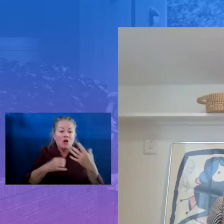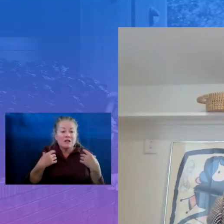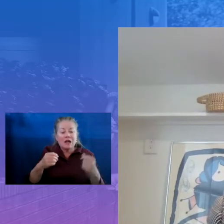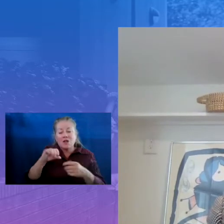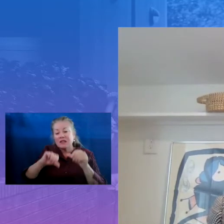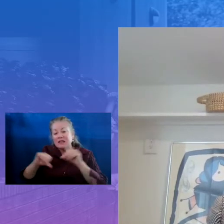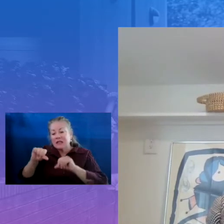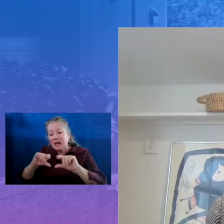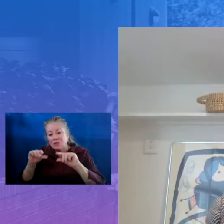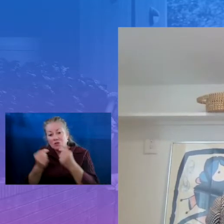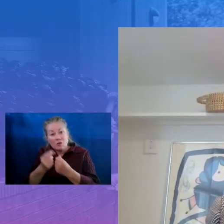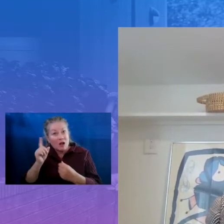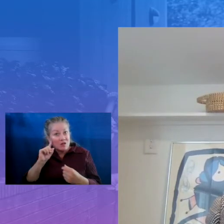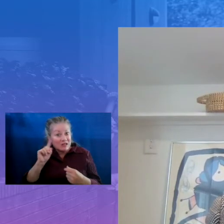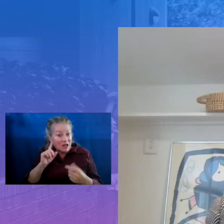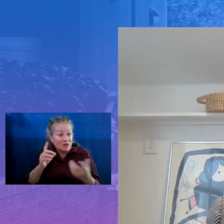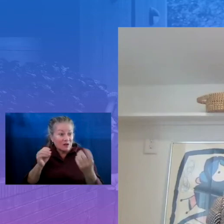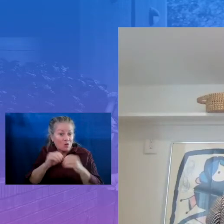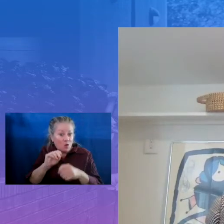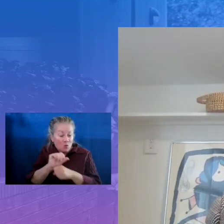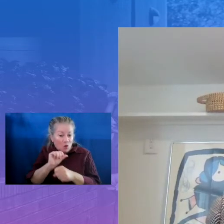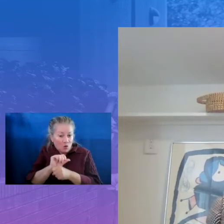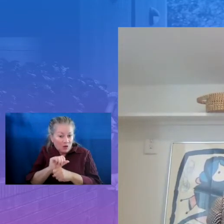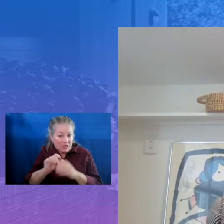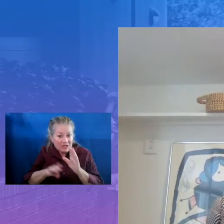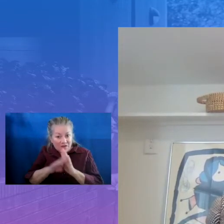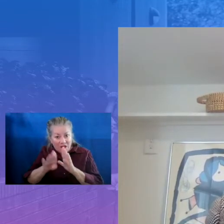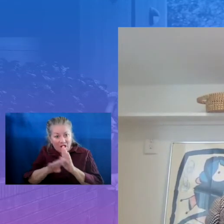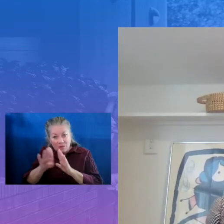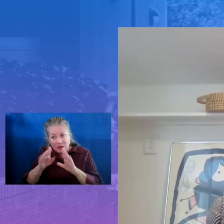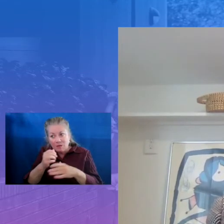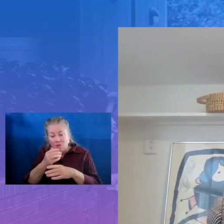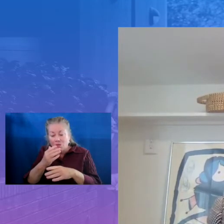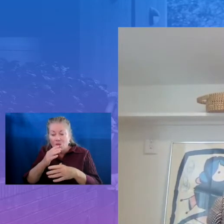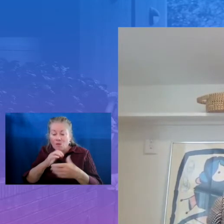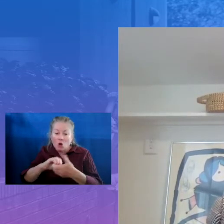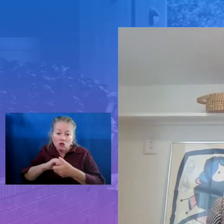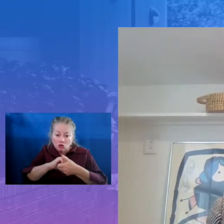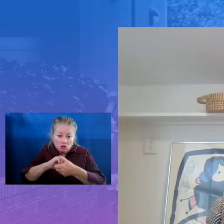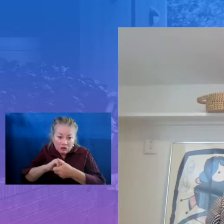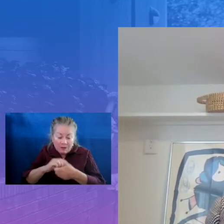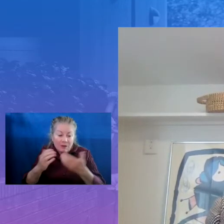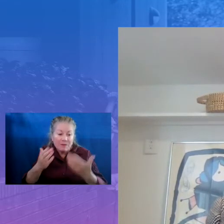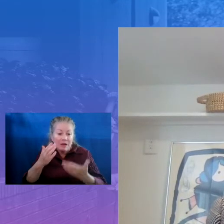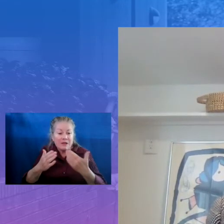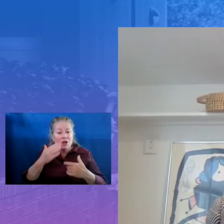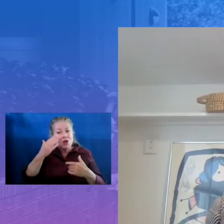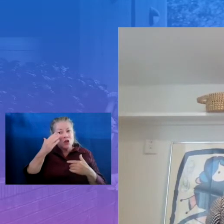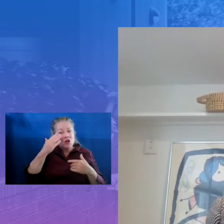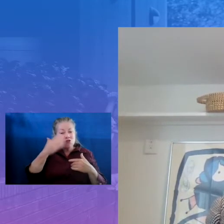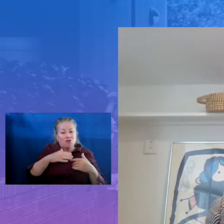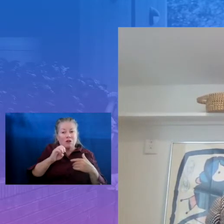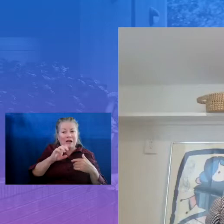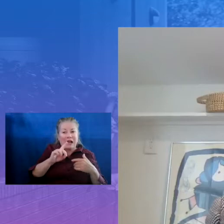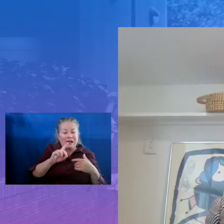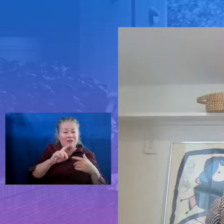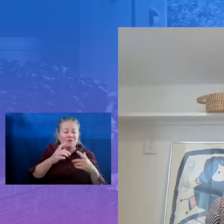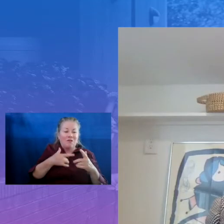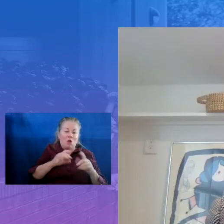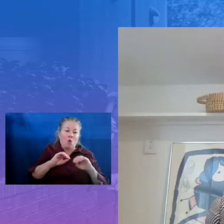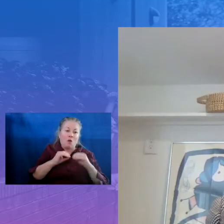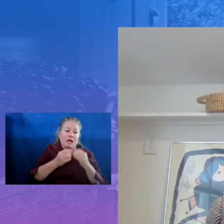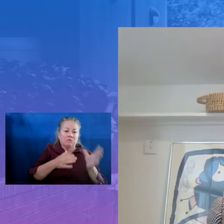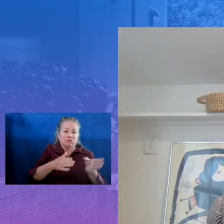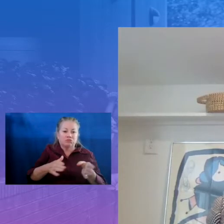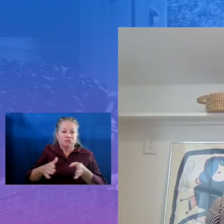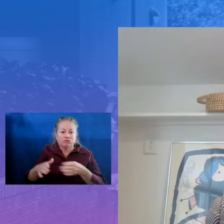work in developing this partnership, and it might be on the front end to get organized. But in the longer term, these